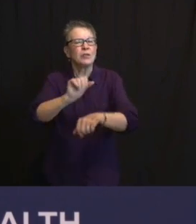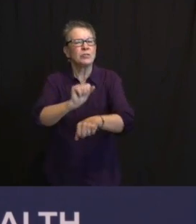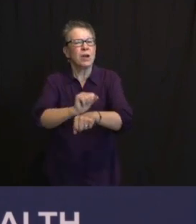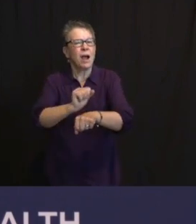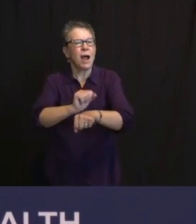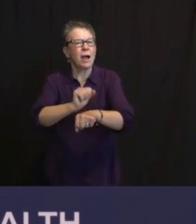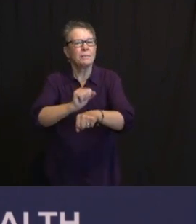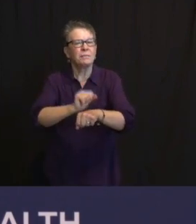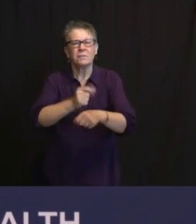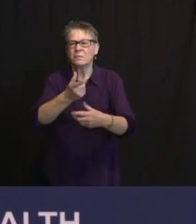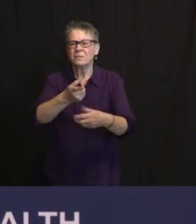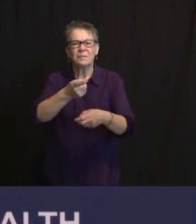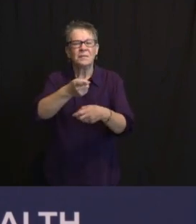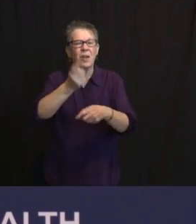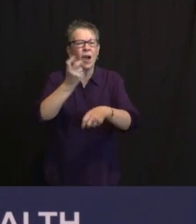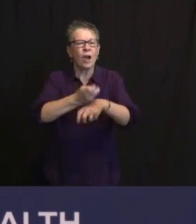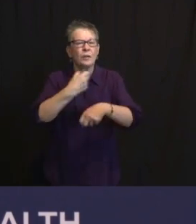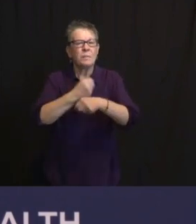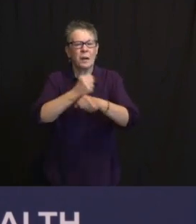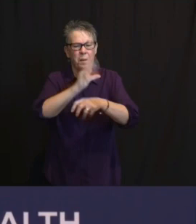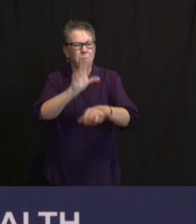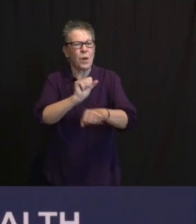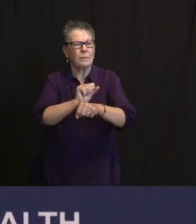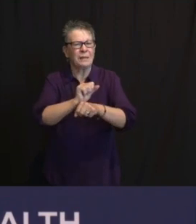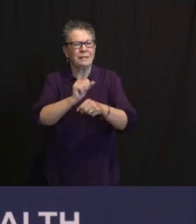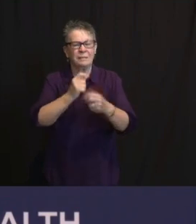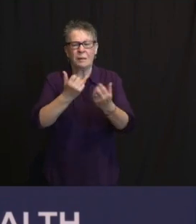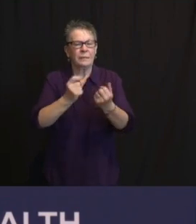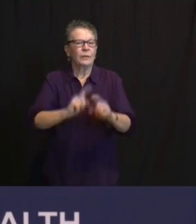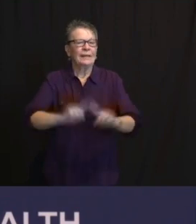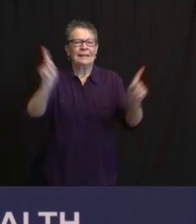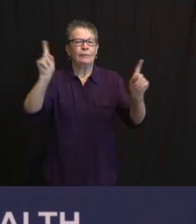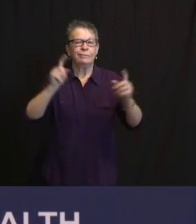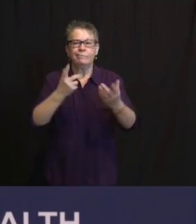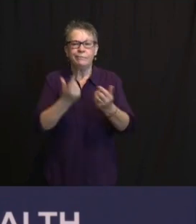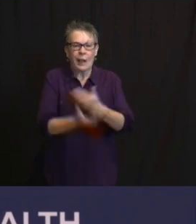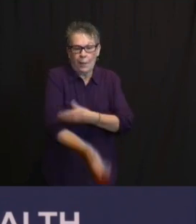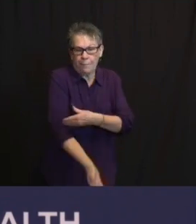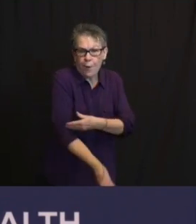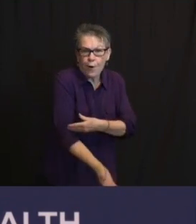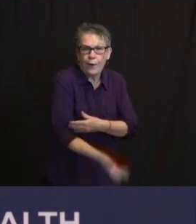THERE WILL BE VERY EXPLICIT INSTRUCTIONS DEPENDING ON WHICH COMMUNITY YOU'RE IN.